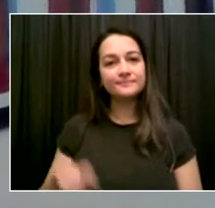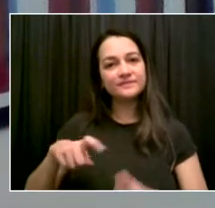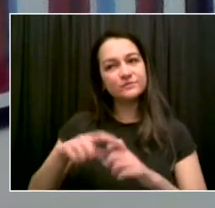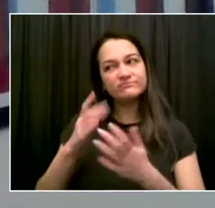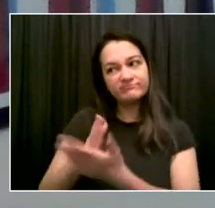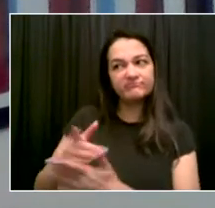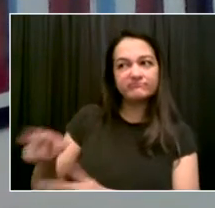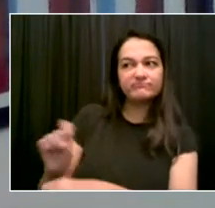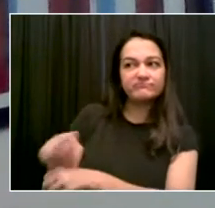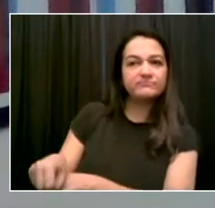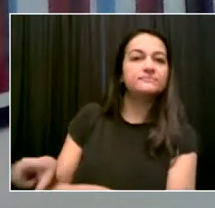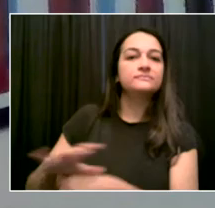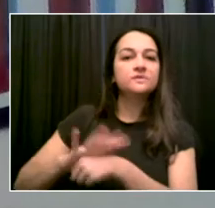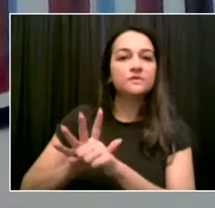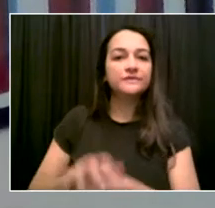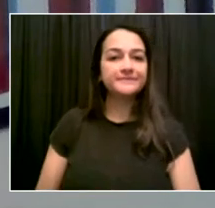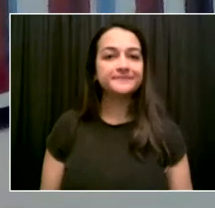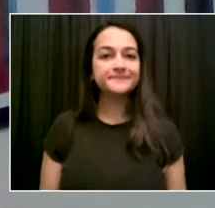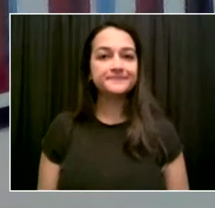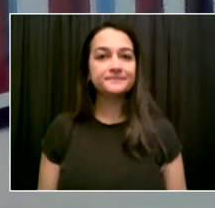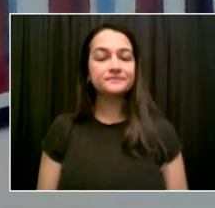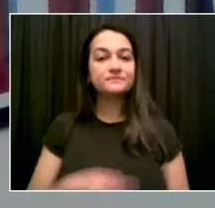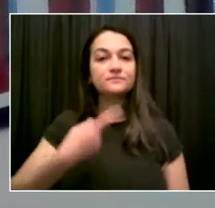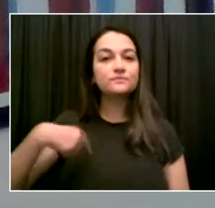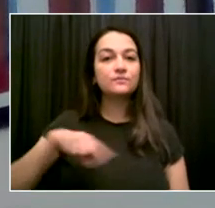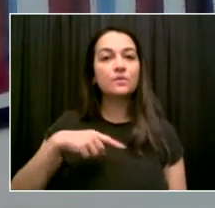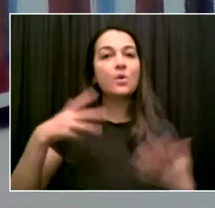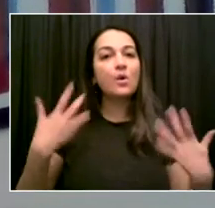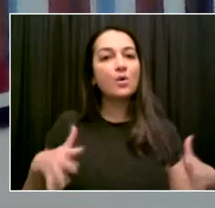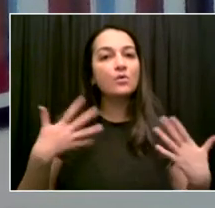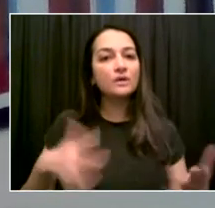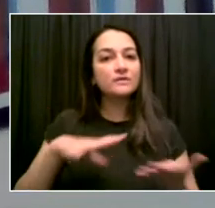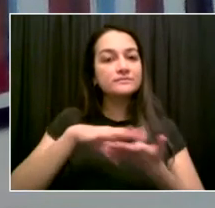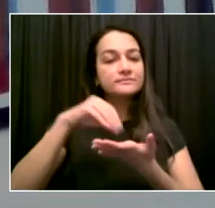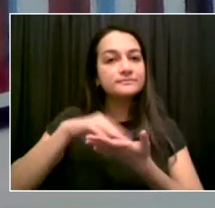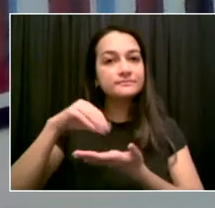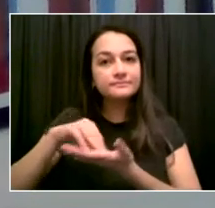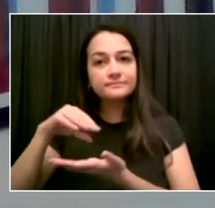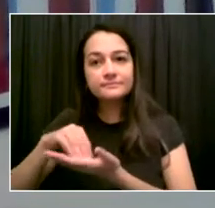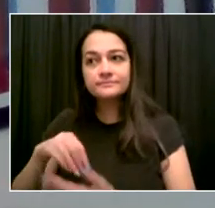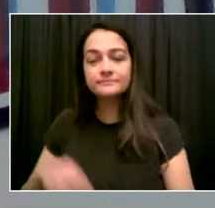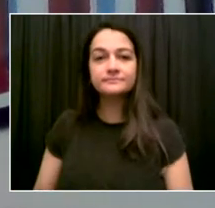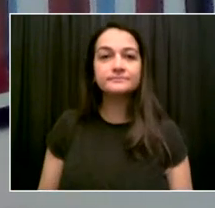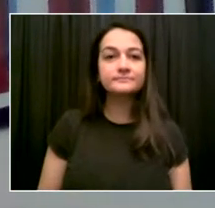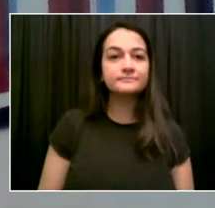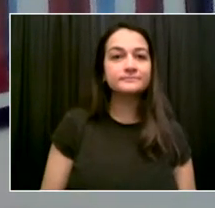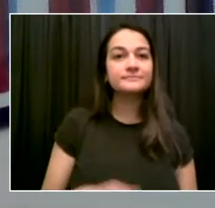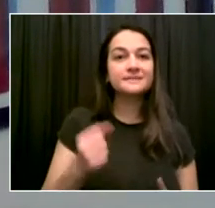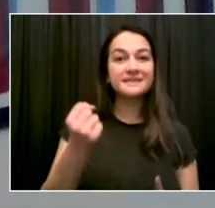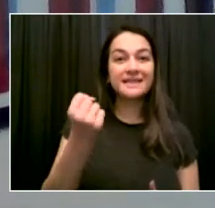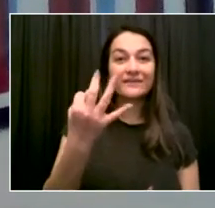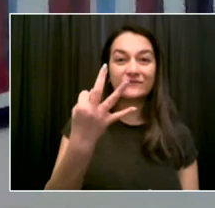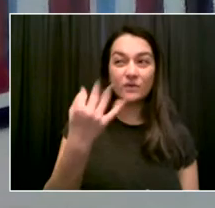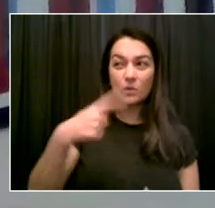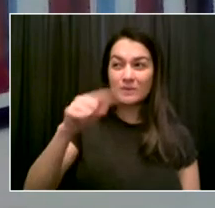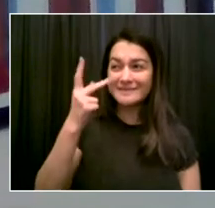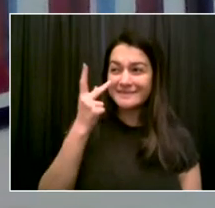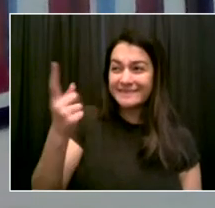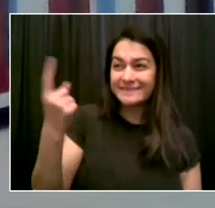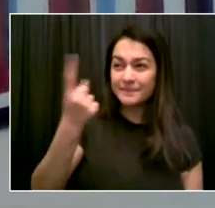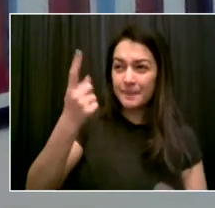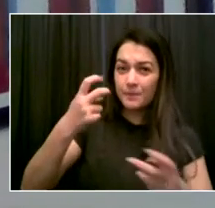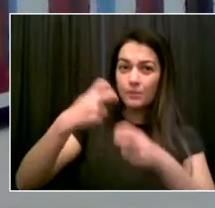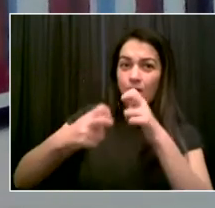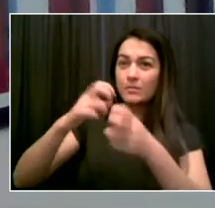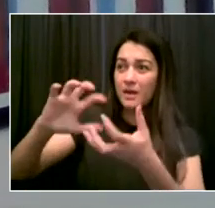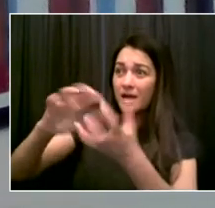down the road. We have to act fast. And we're doing it now. New York City is doing it in a bold way to deal